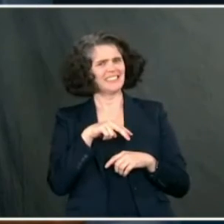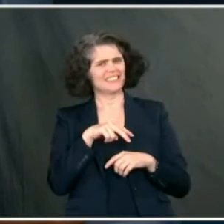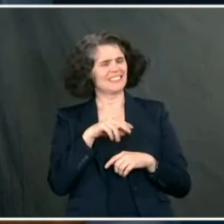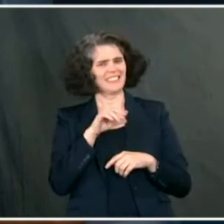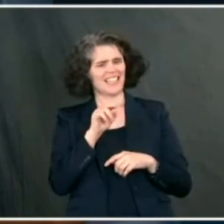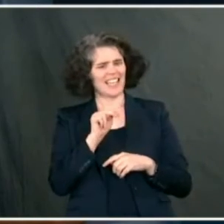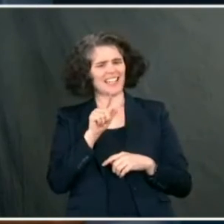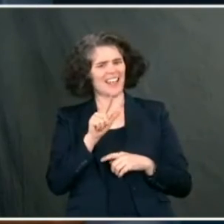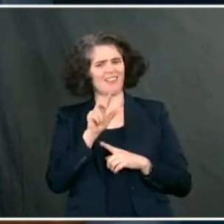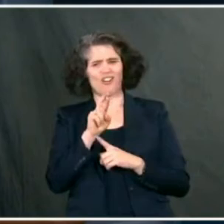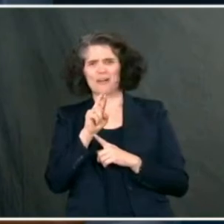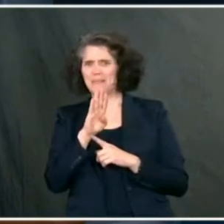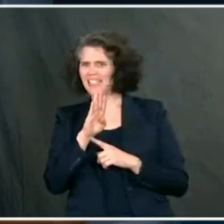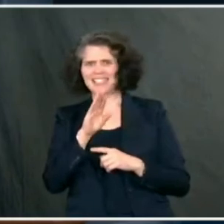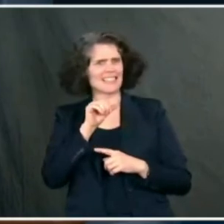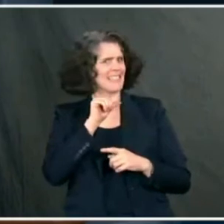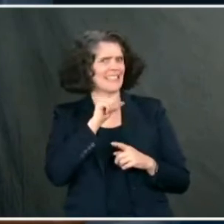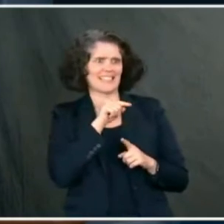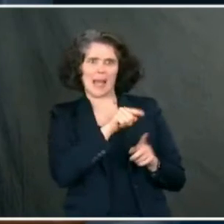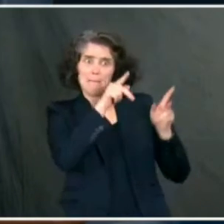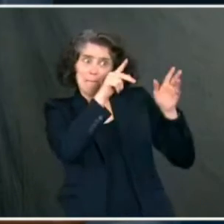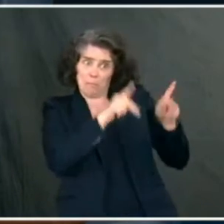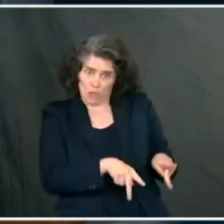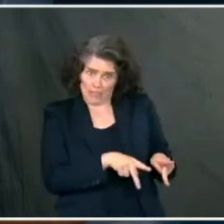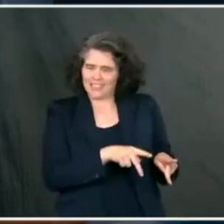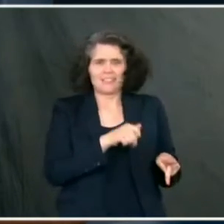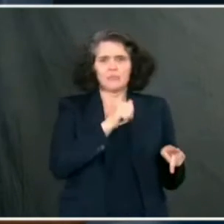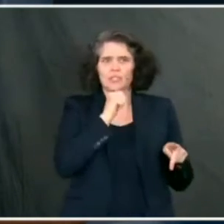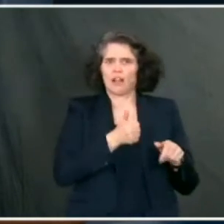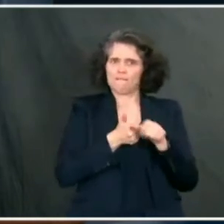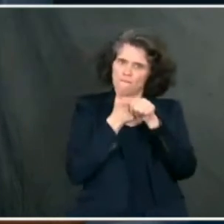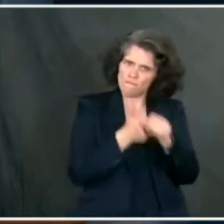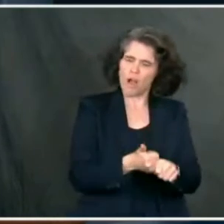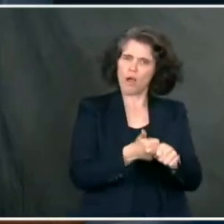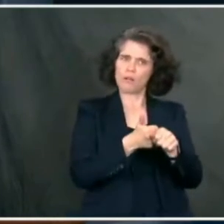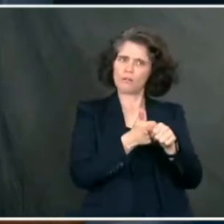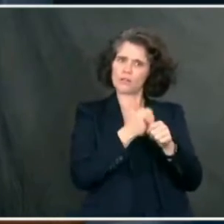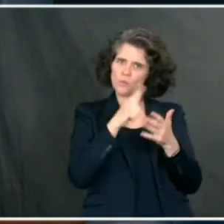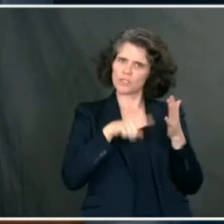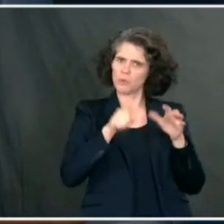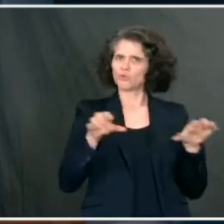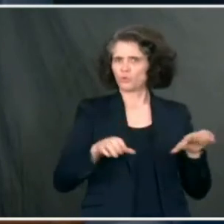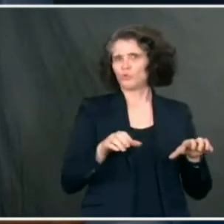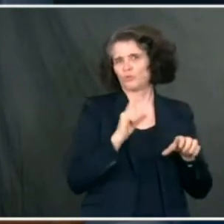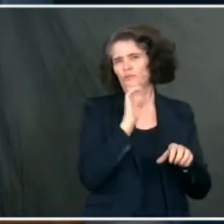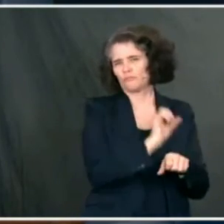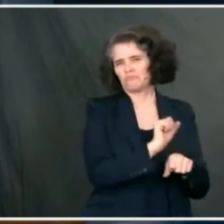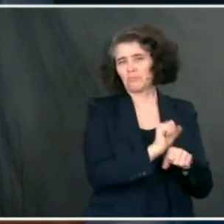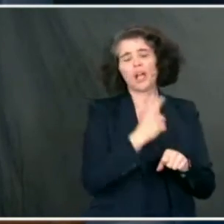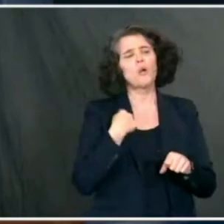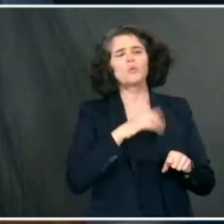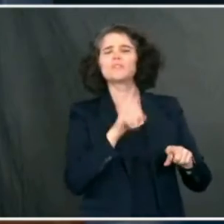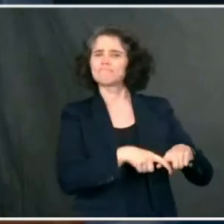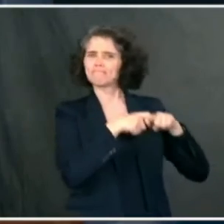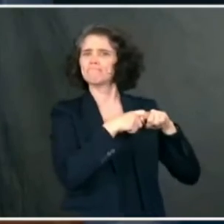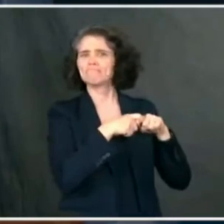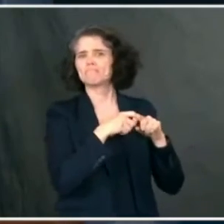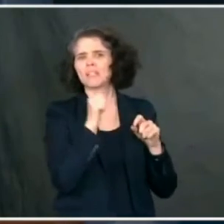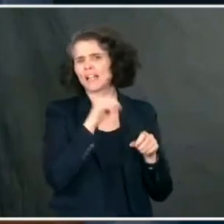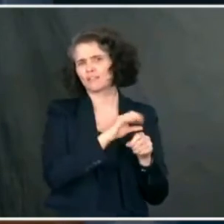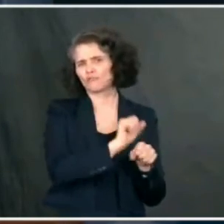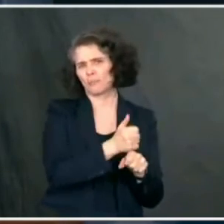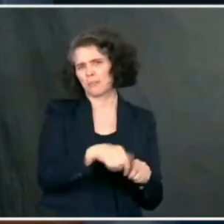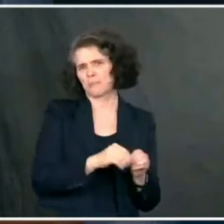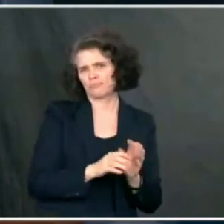the NLRB. And so they were, they're no longer in their position. And we'll take, make those decisions as needed. So there's an effort writ